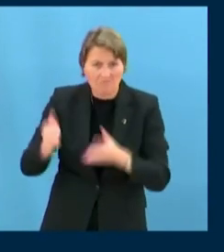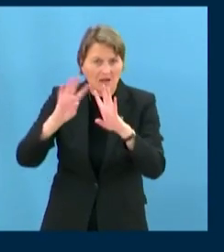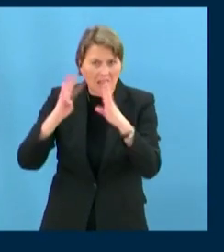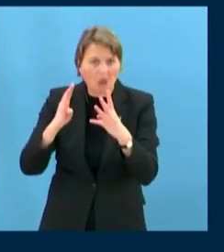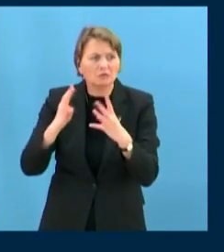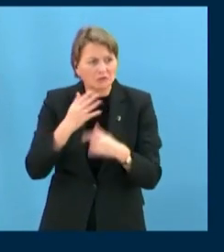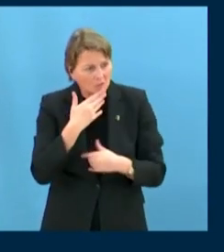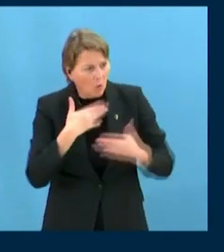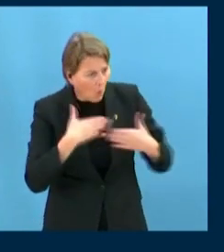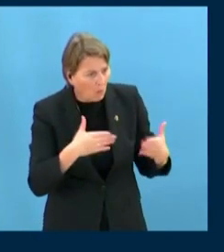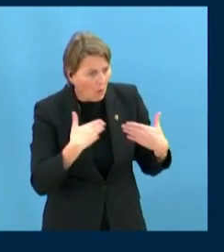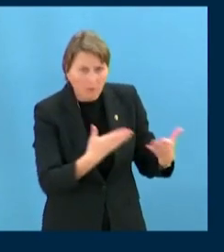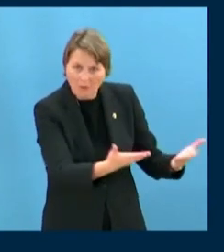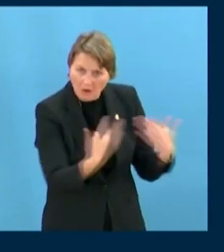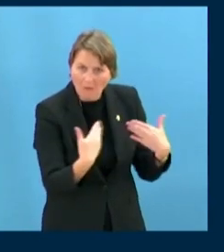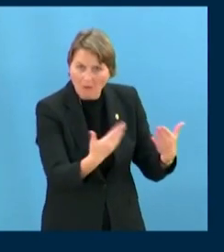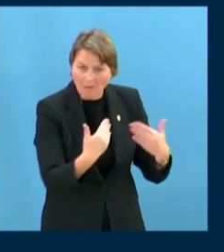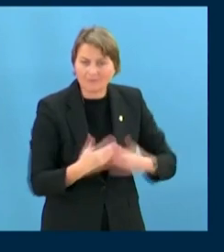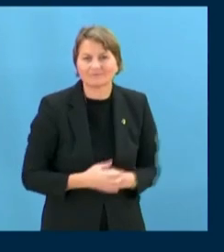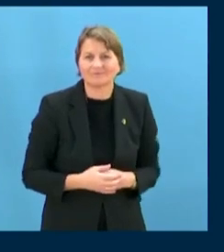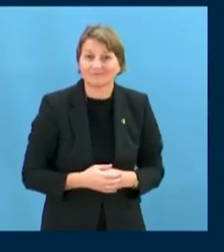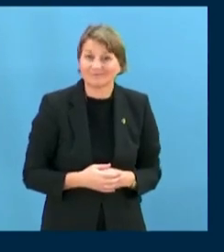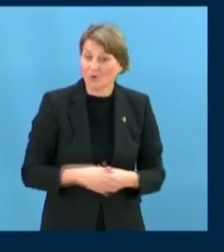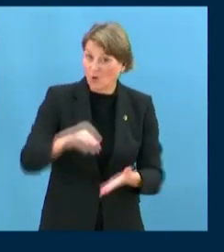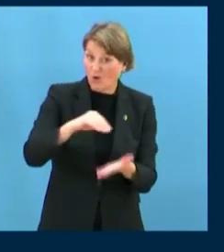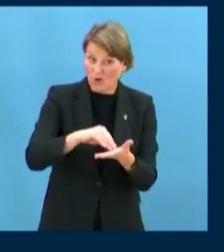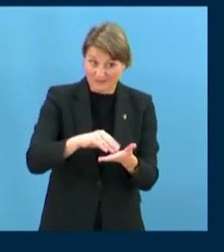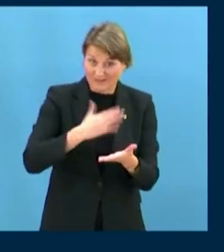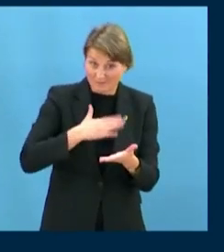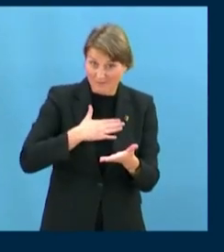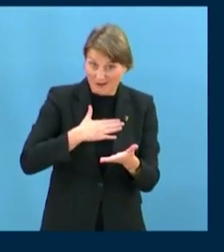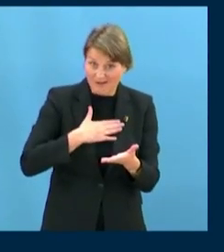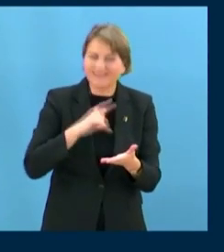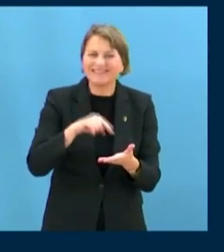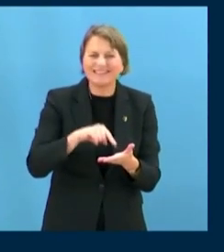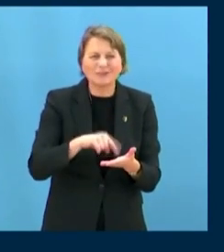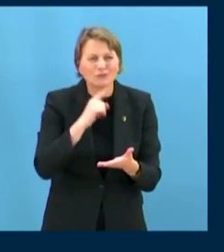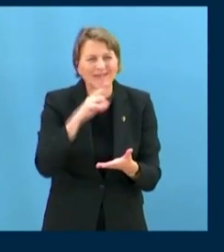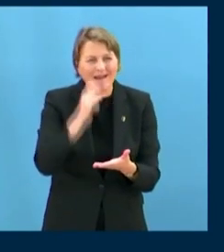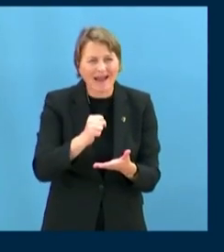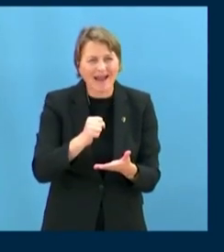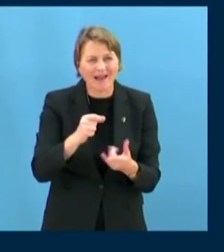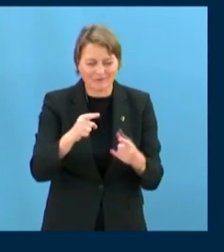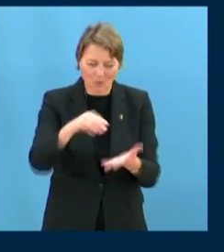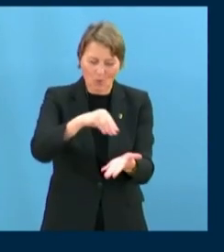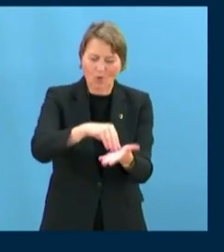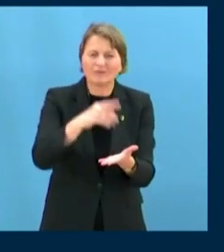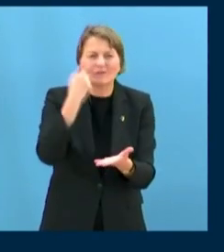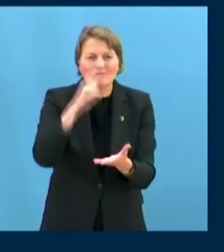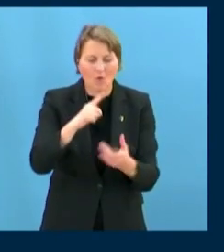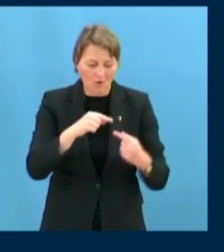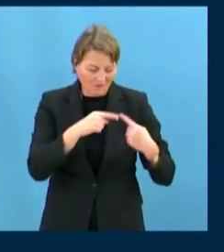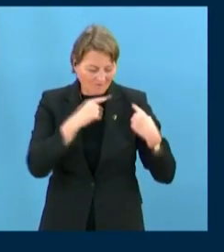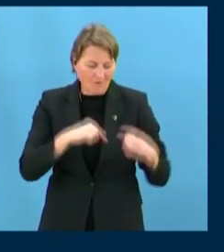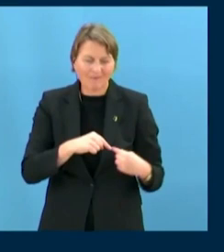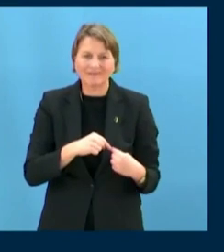Our office, which serves as the Secretariat of the UN Voluntary Fund for Indigenous Peoples, has been at the forefront of